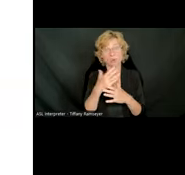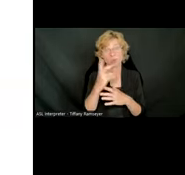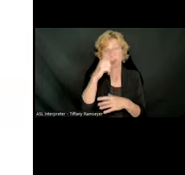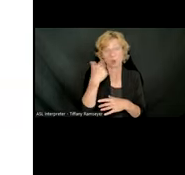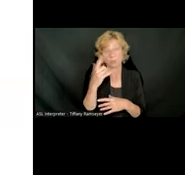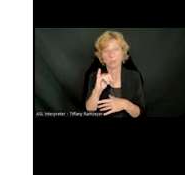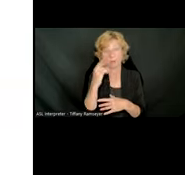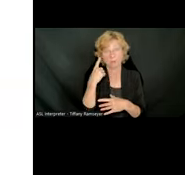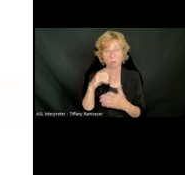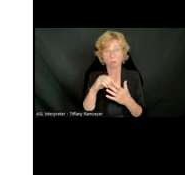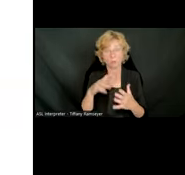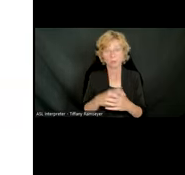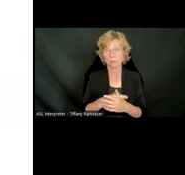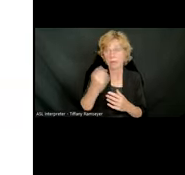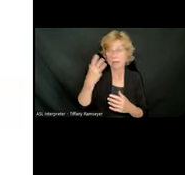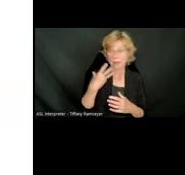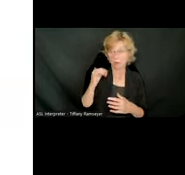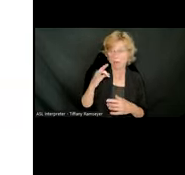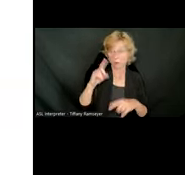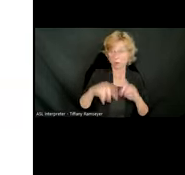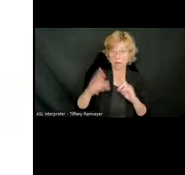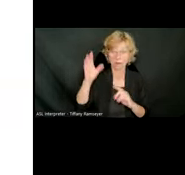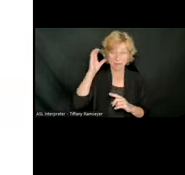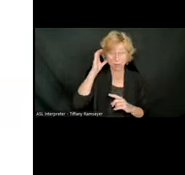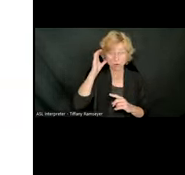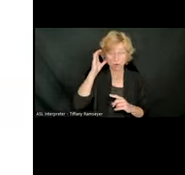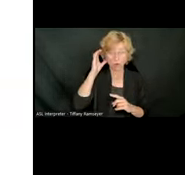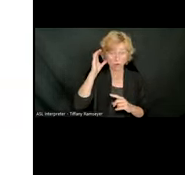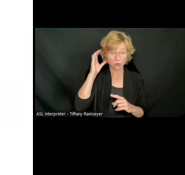Please let me know if you cannot hear the sound, but I'm going to play.